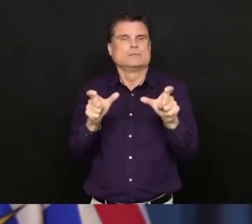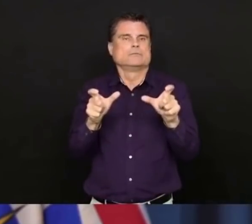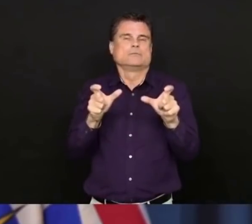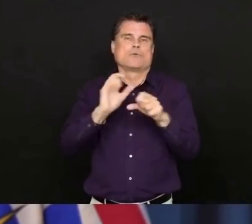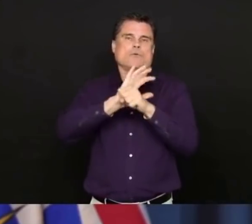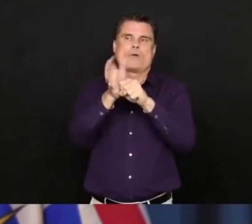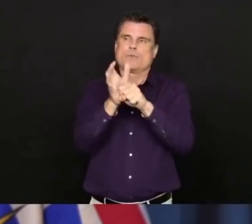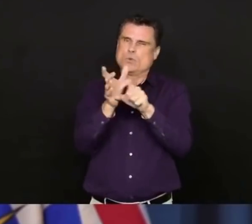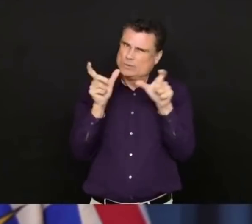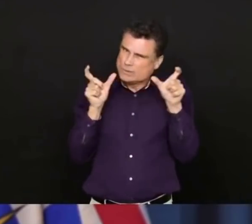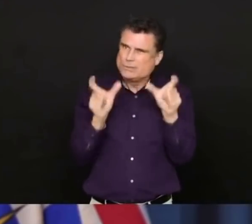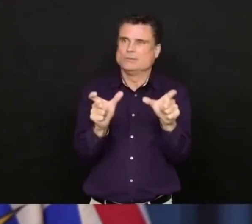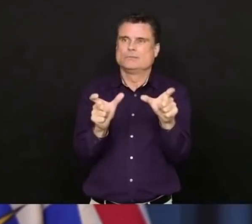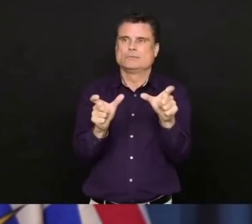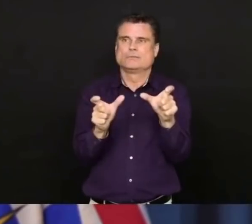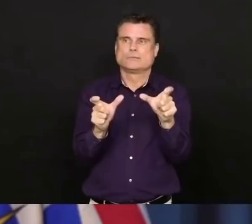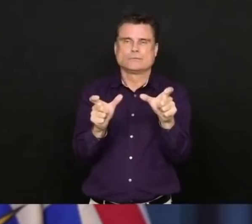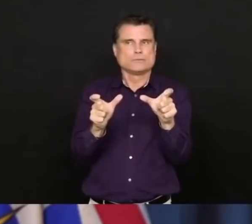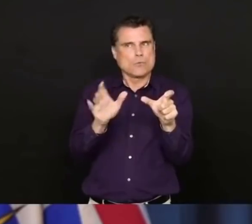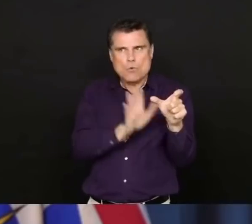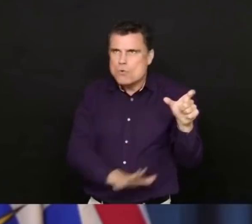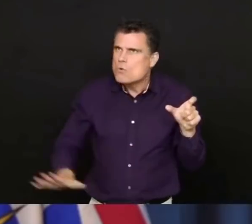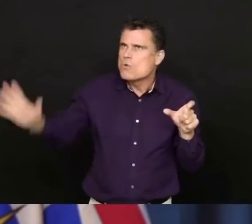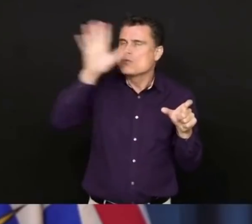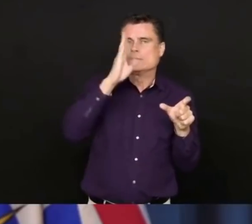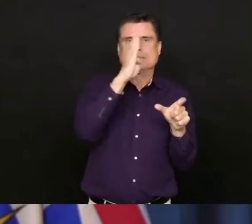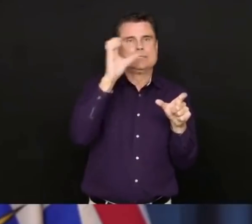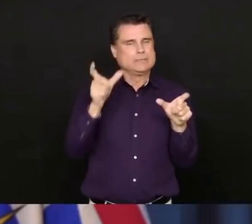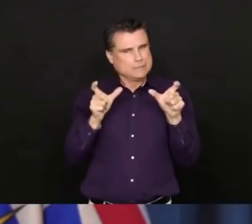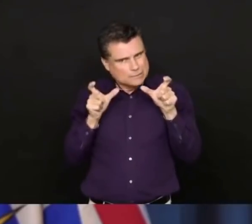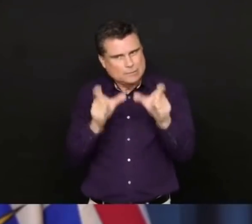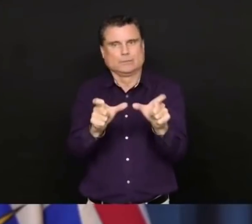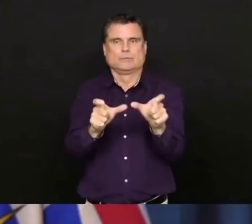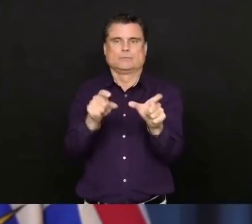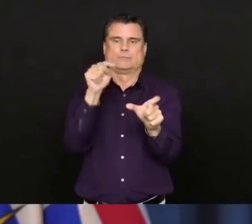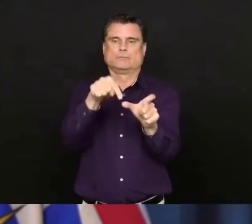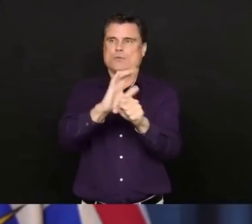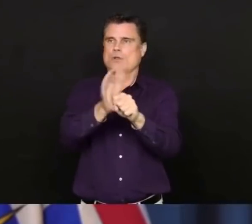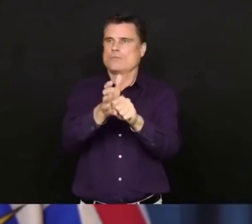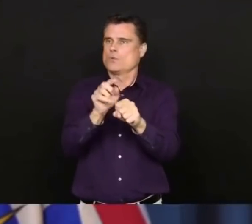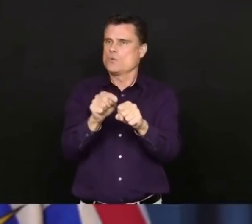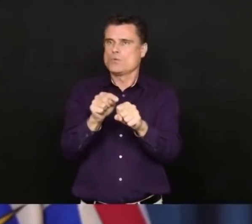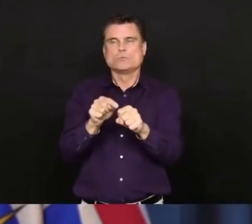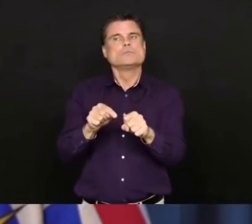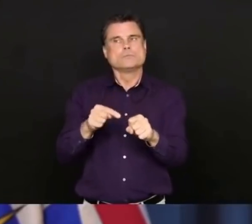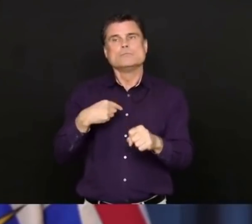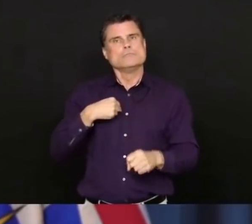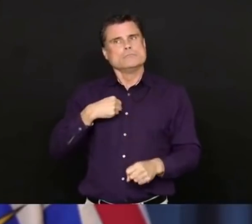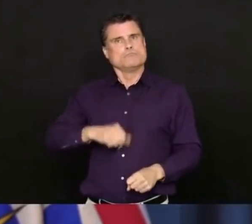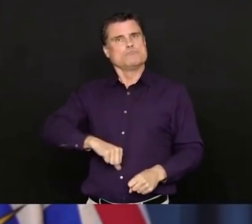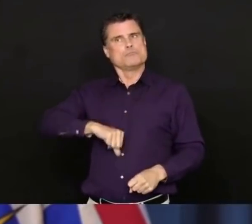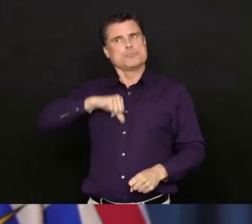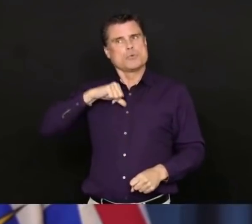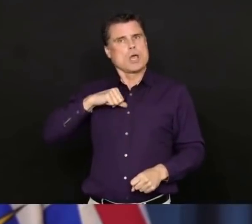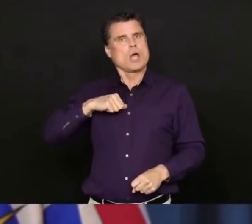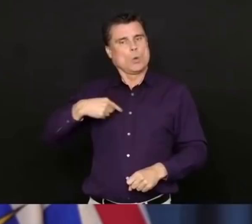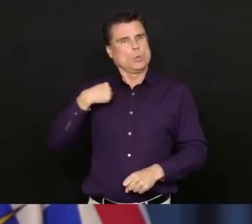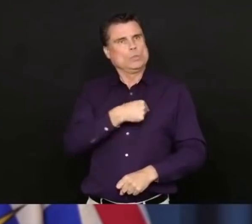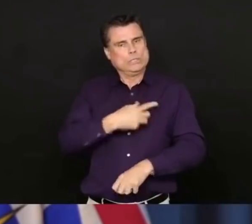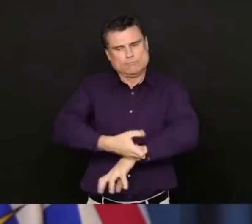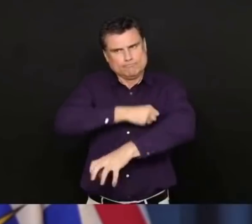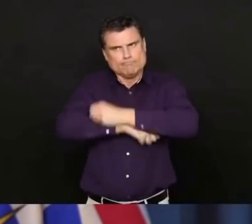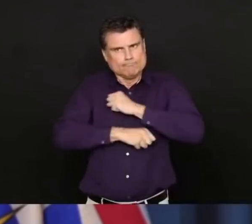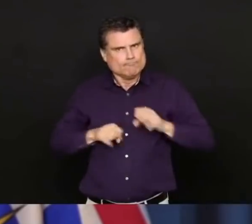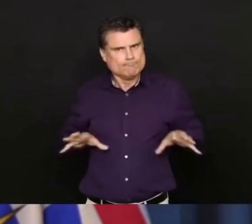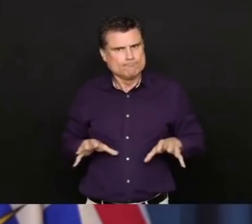We need to toe this line together. We need to keep our firewall strong and our communities across the